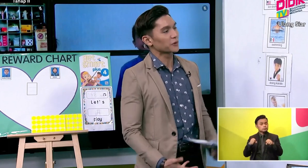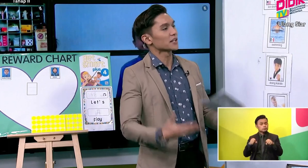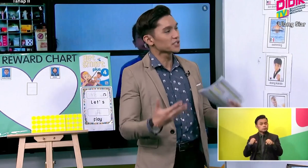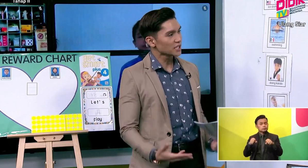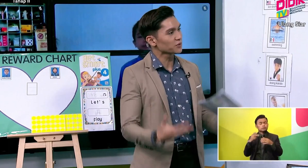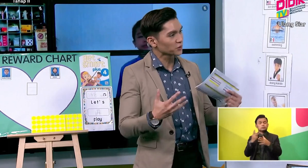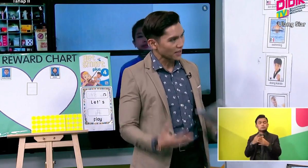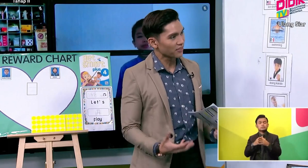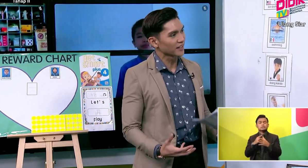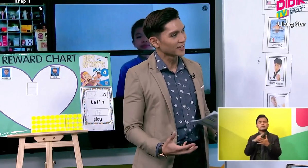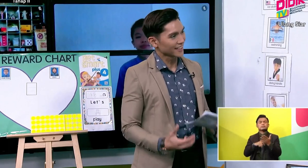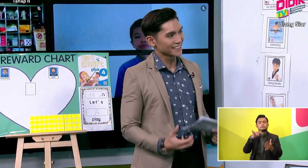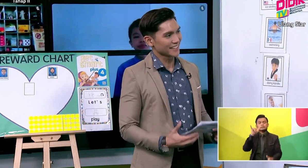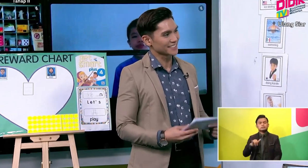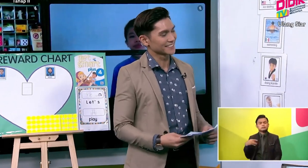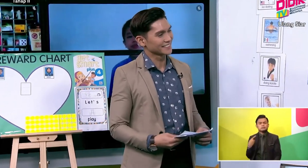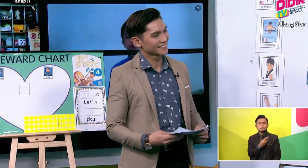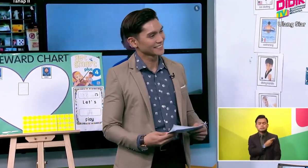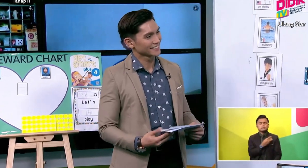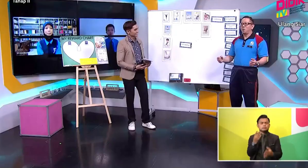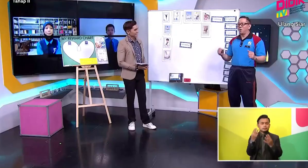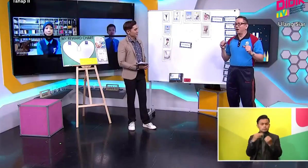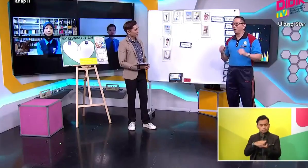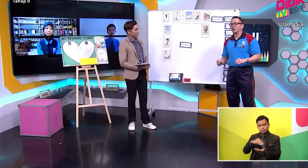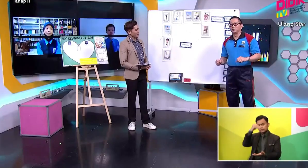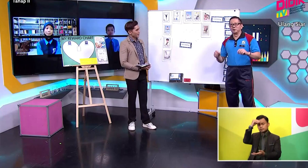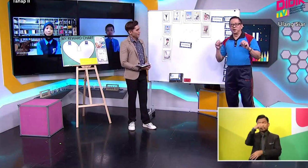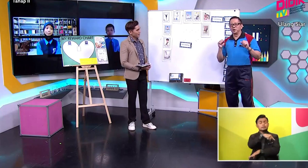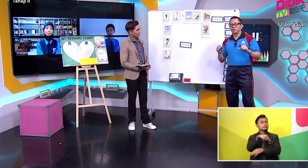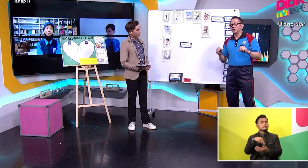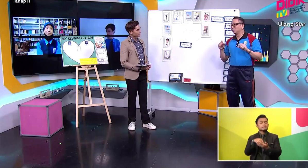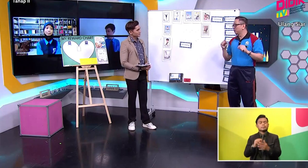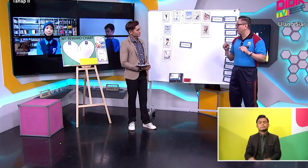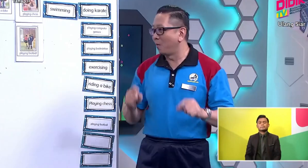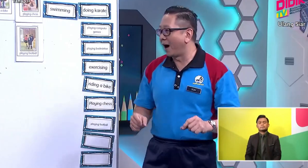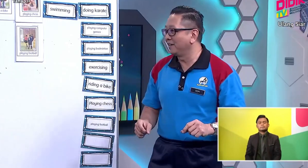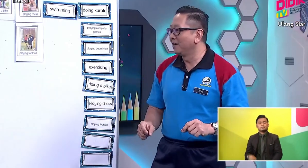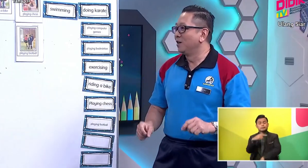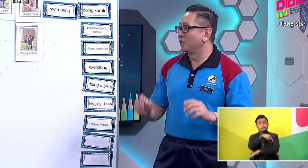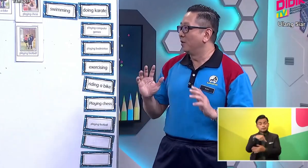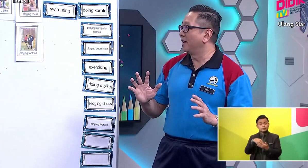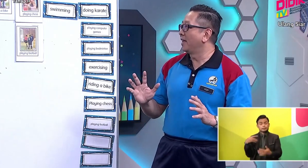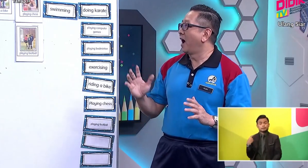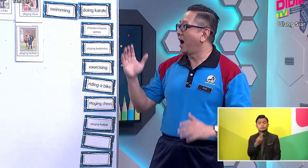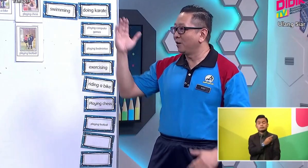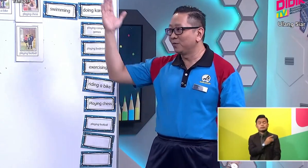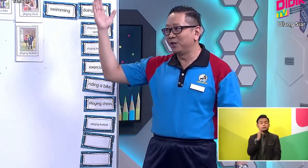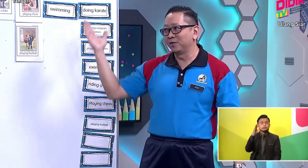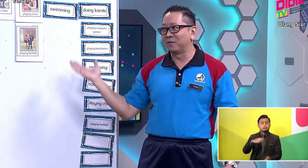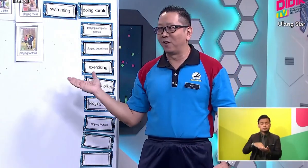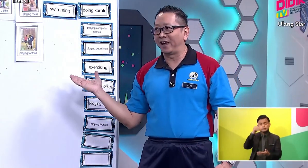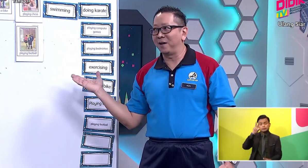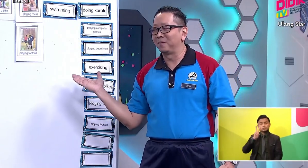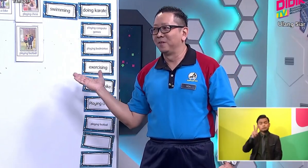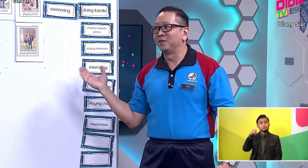that we're going to achieve together in this session. Today, we are going to use 2.1 to learn how to